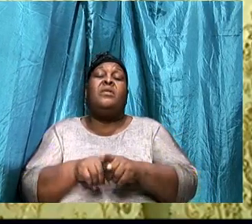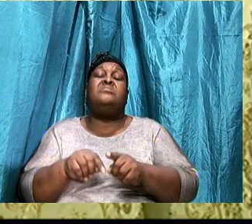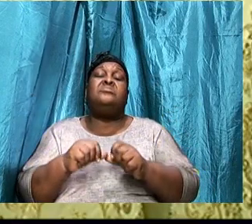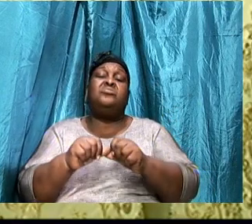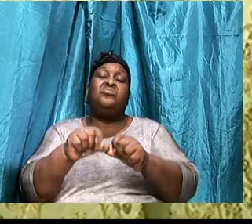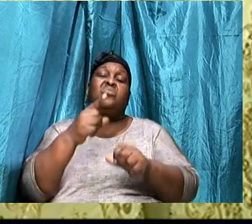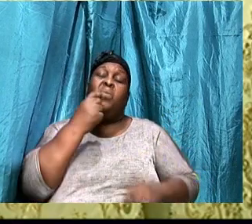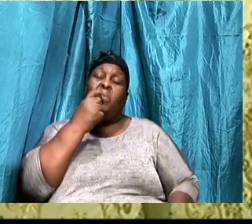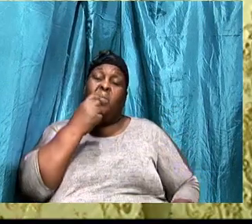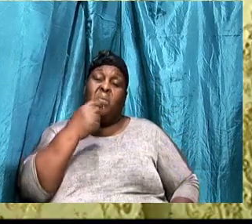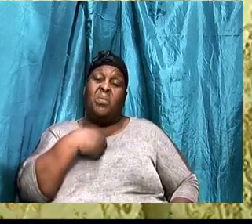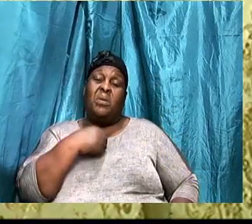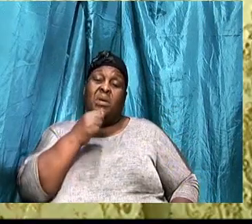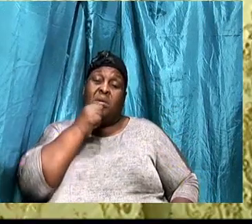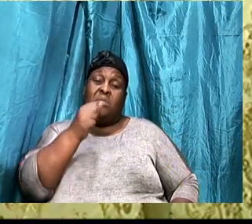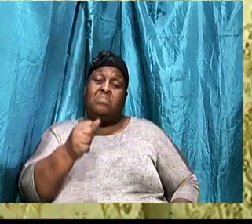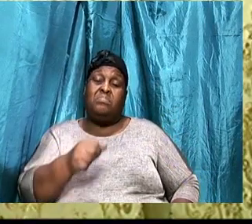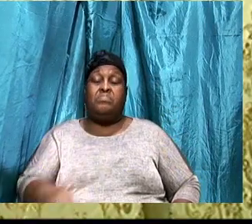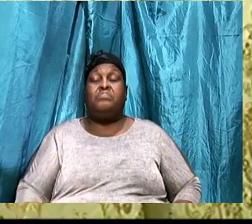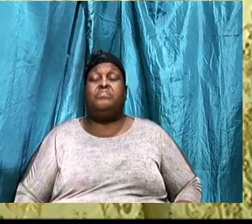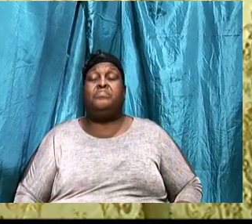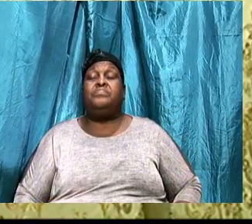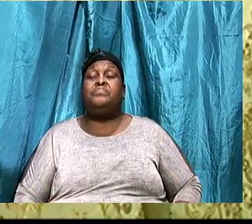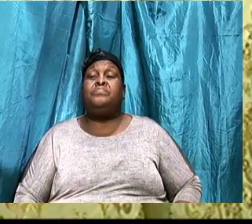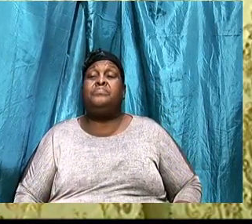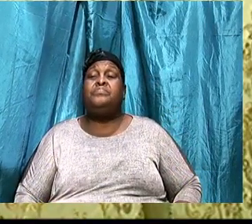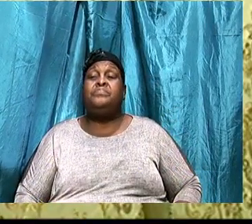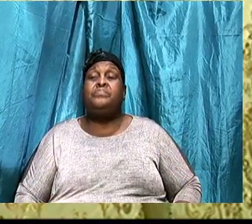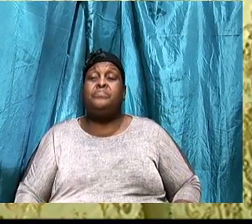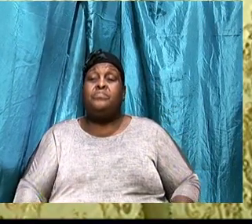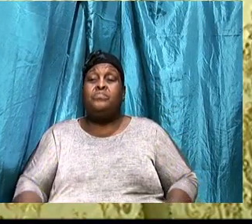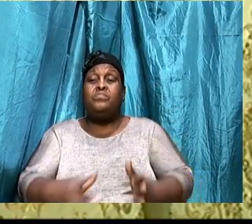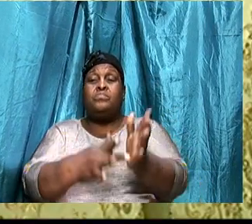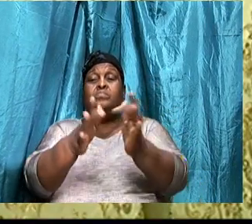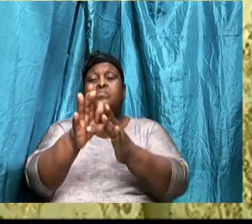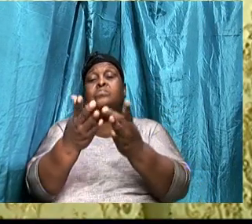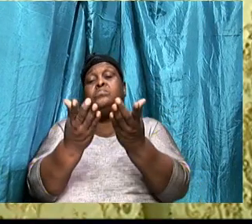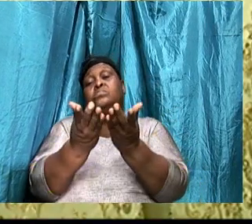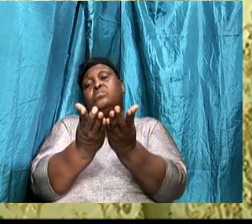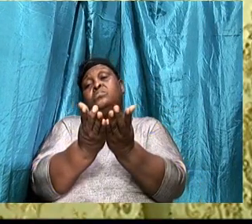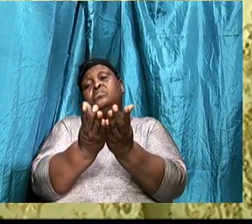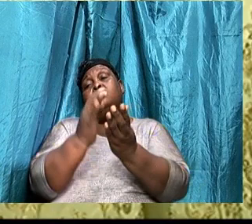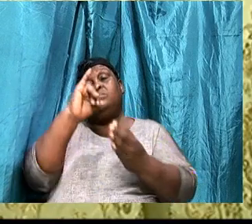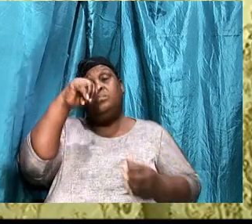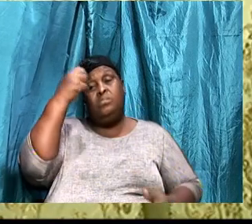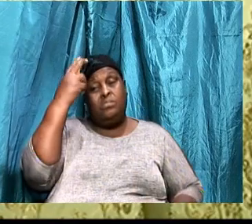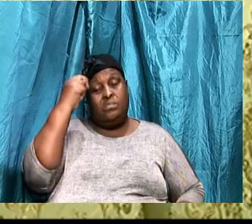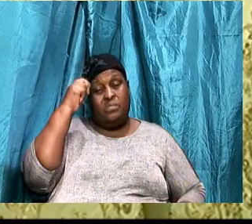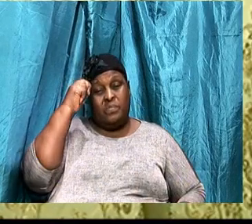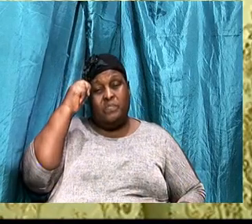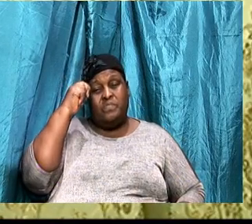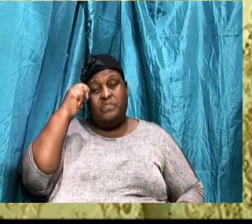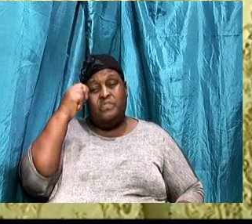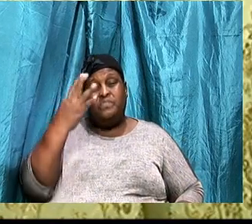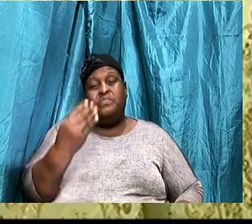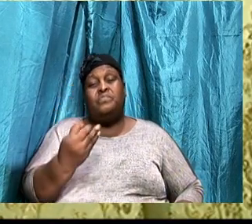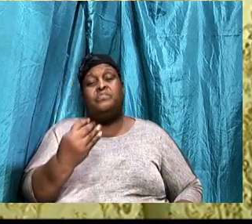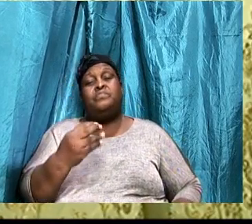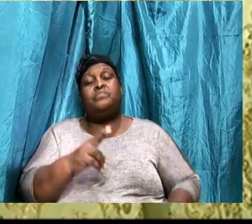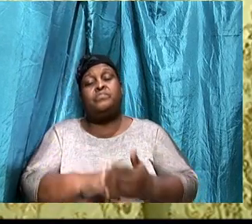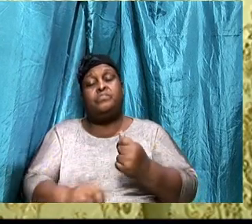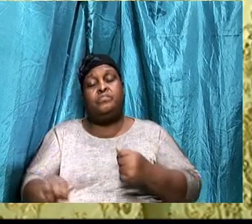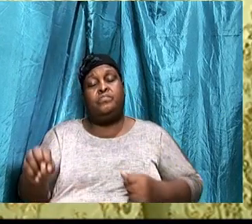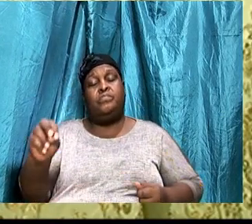I want us to turn in our Bibles to St. John chapter 15 and verses 15. And